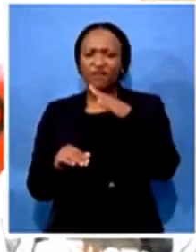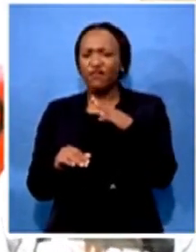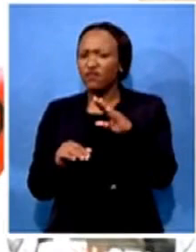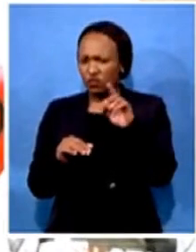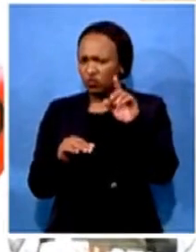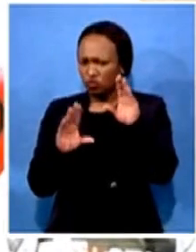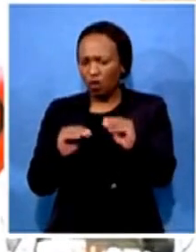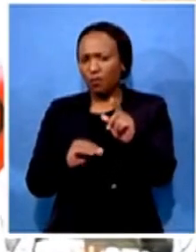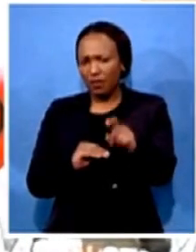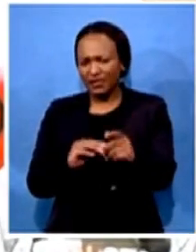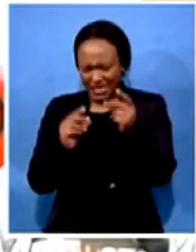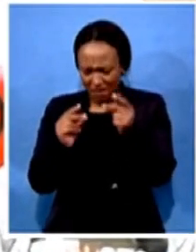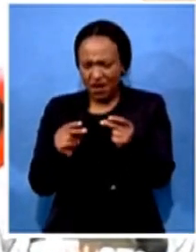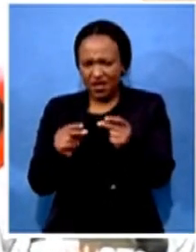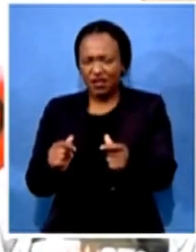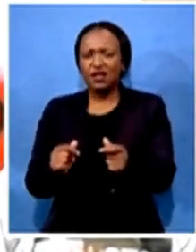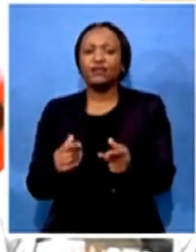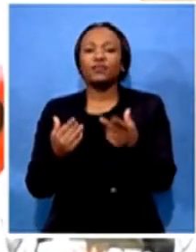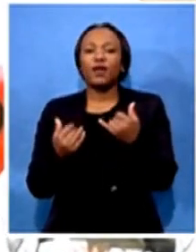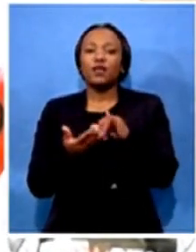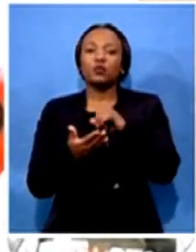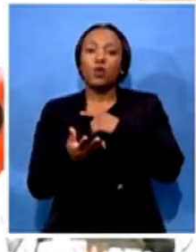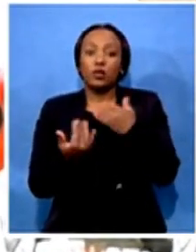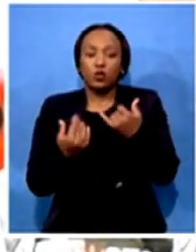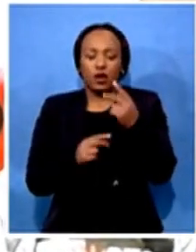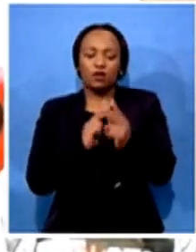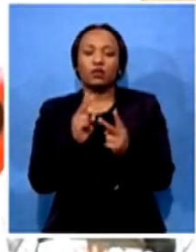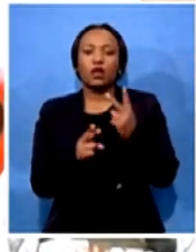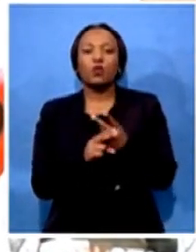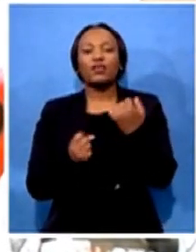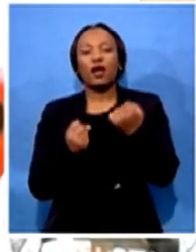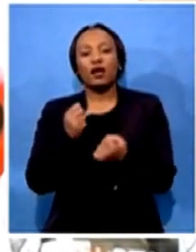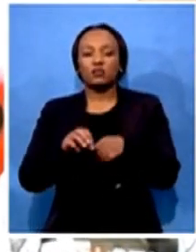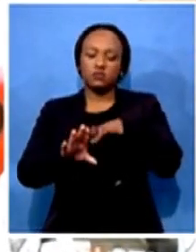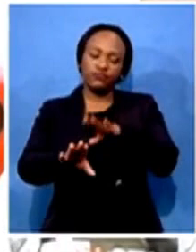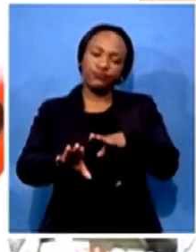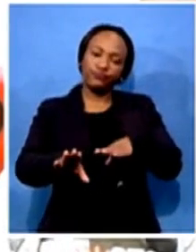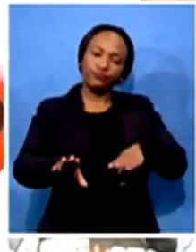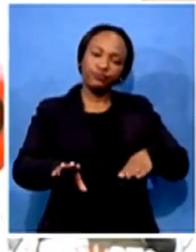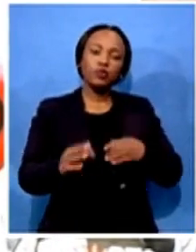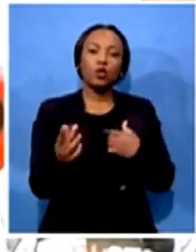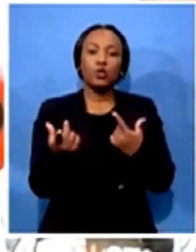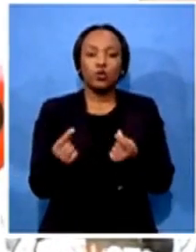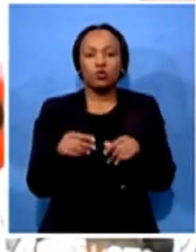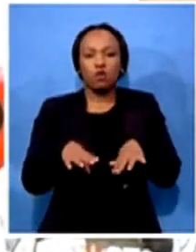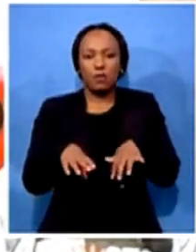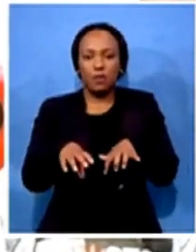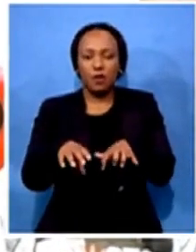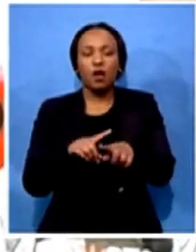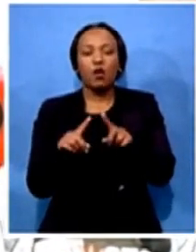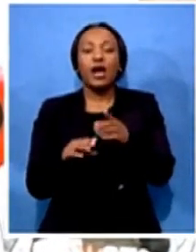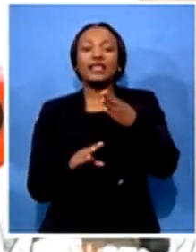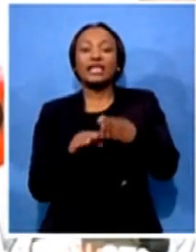we are here today again with the vehicles. And this will continue until the demands are met regarding